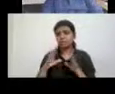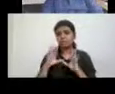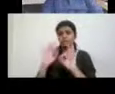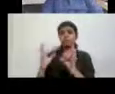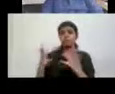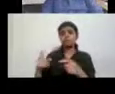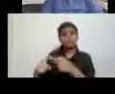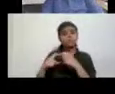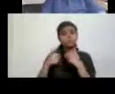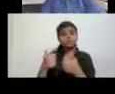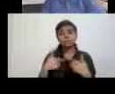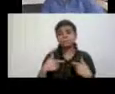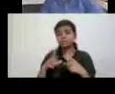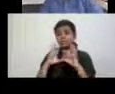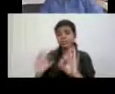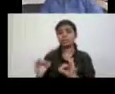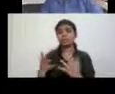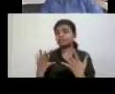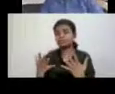a good question.